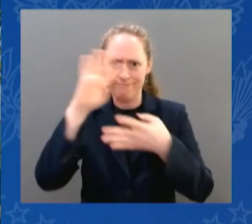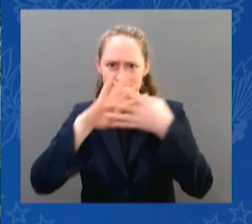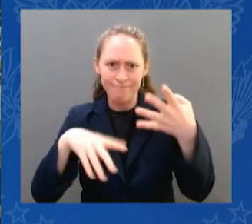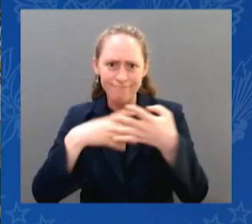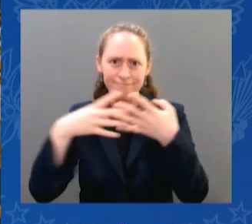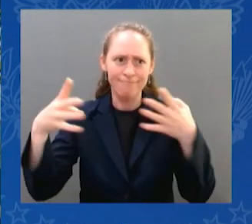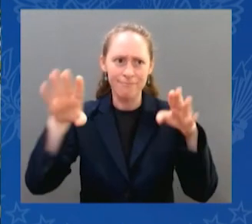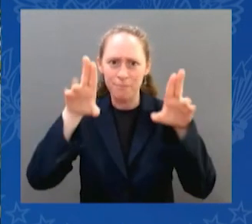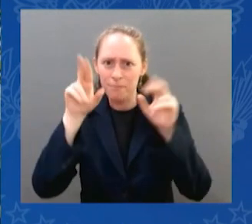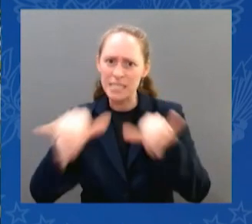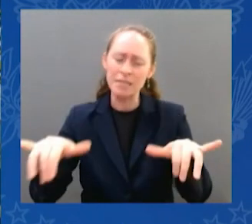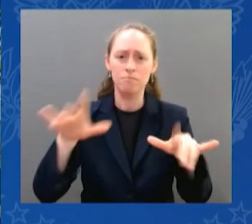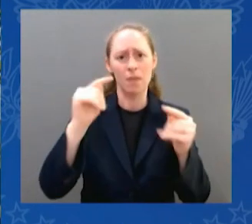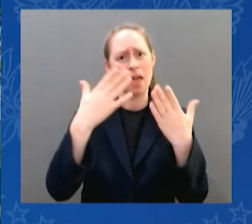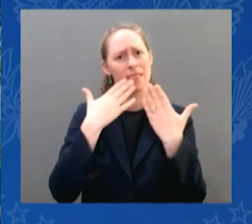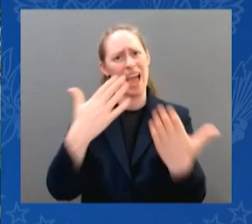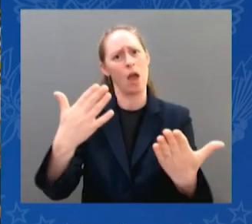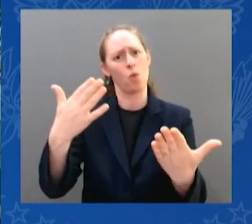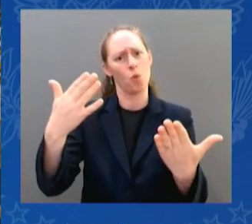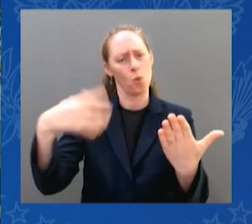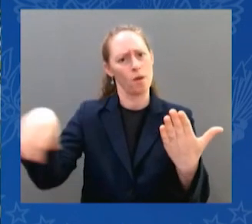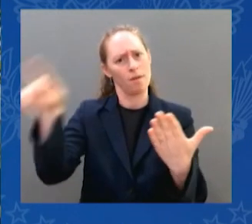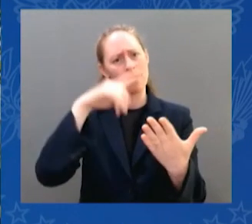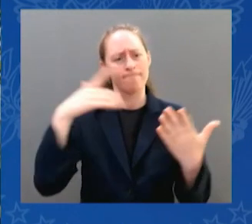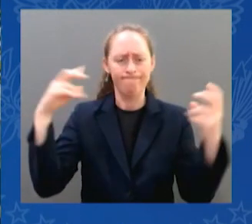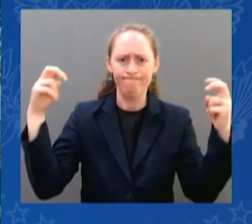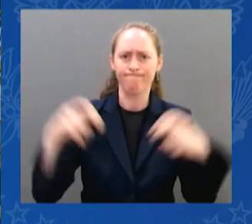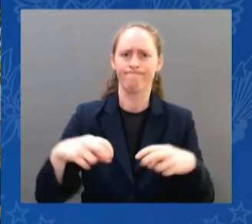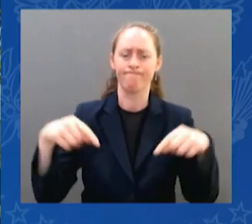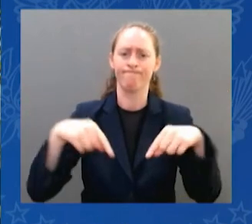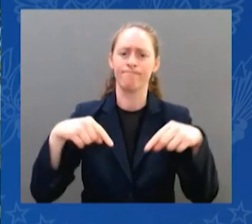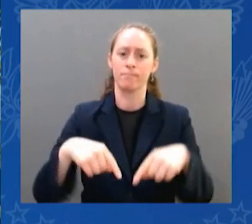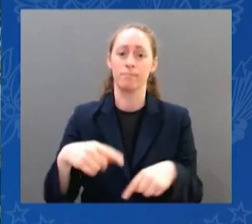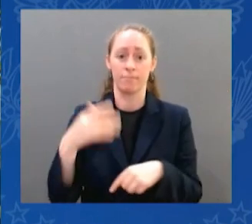important area here and we have to act.